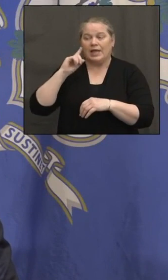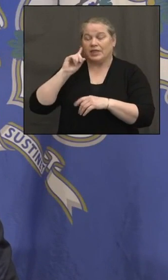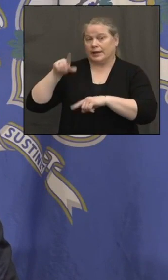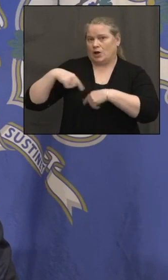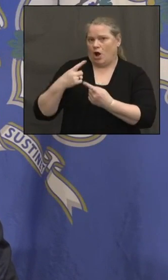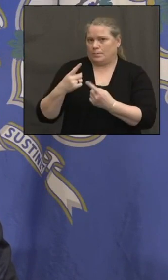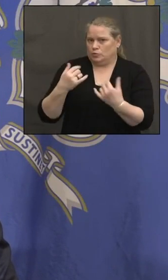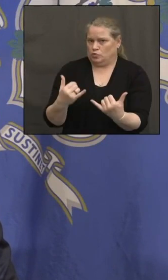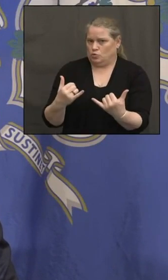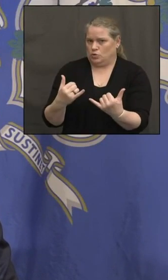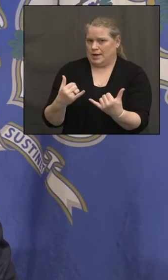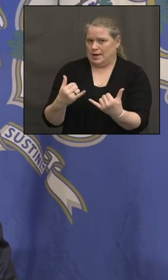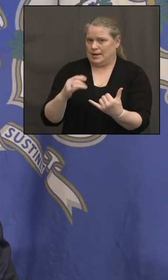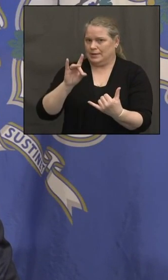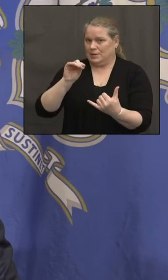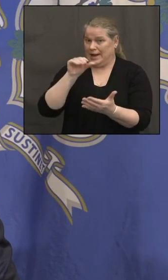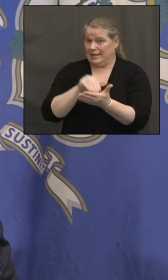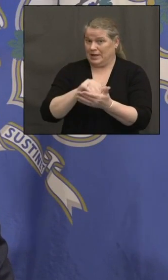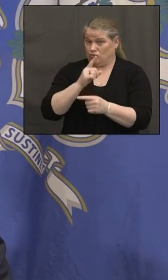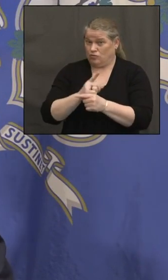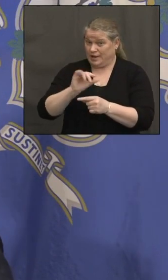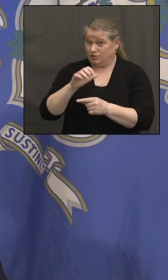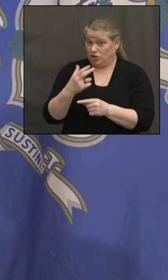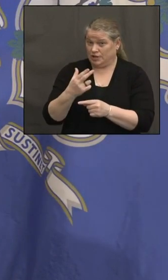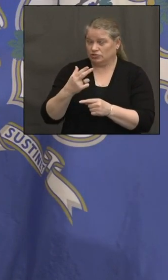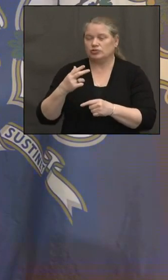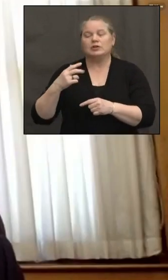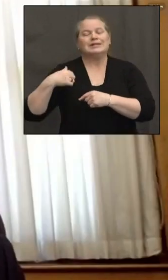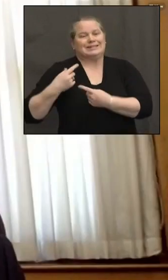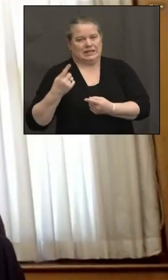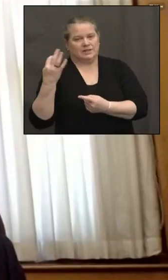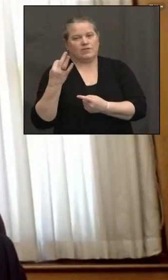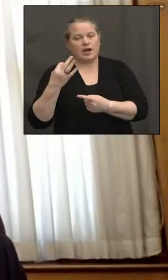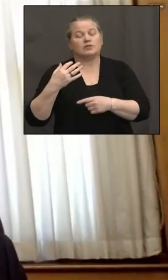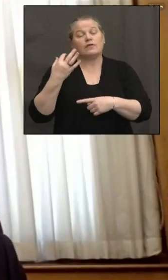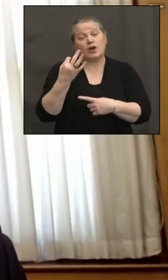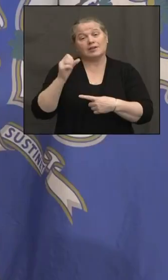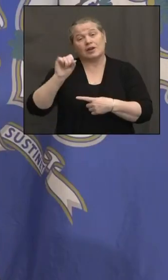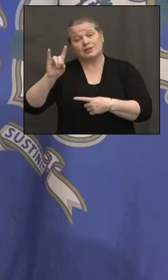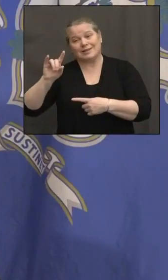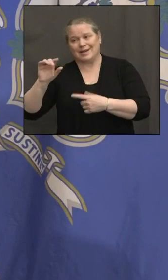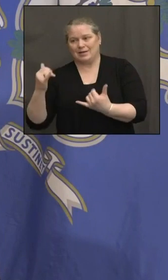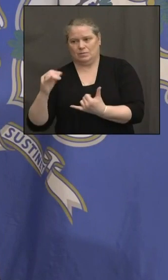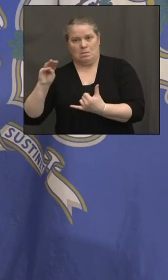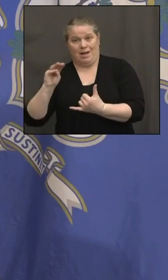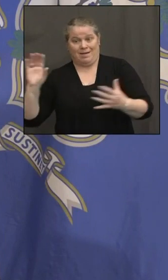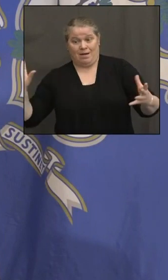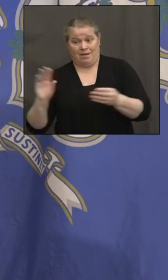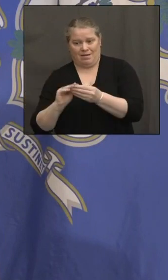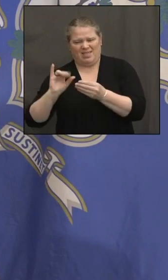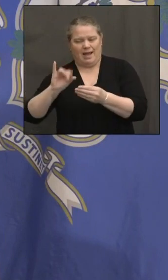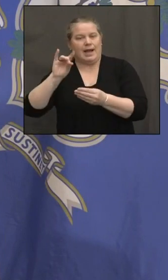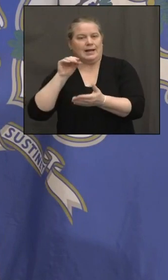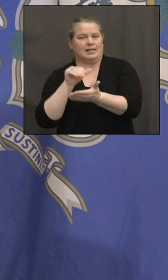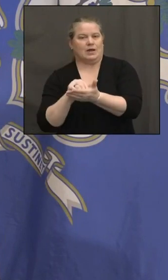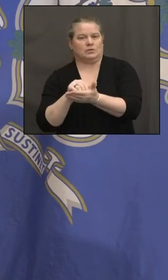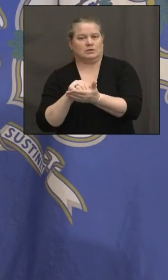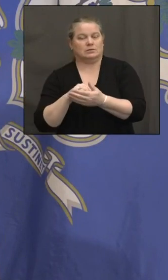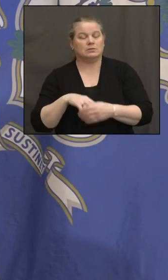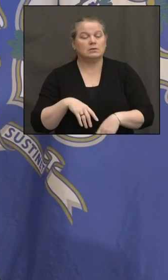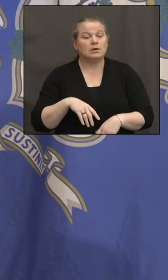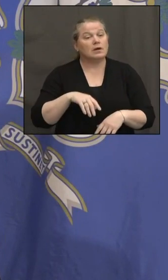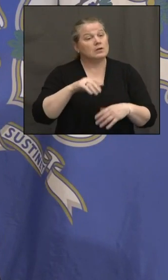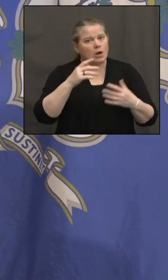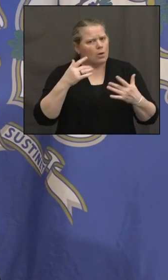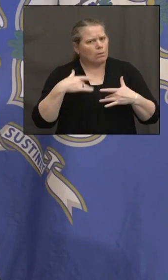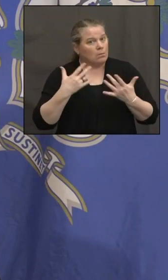Is that right, Josh? Right. Since Friday. So Friday and then through the weekend. Okay. And how did that go with the VAM system